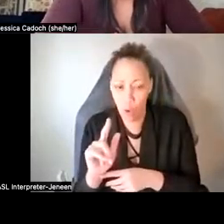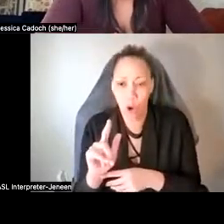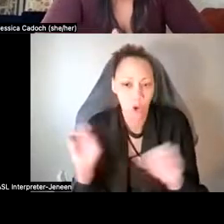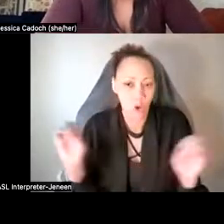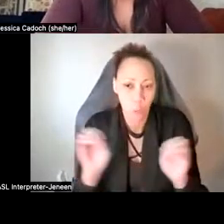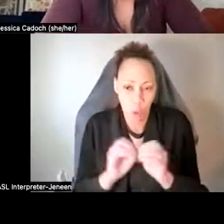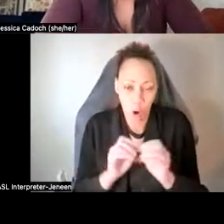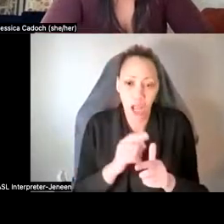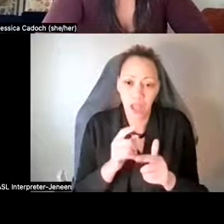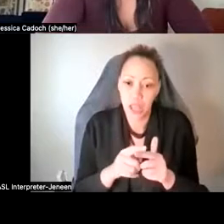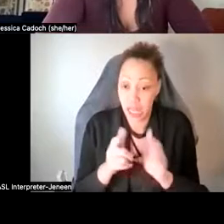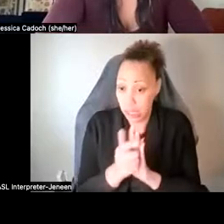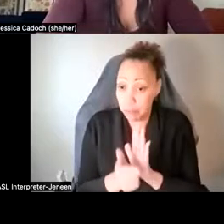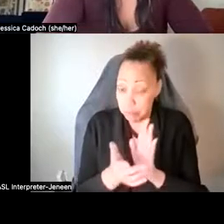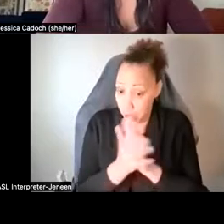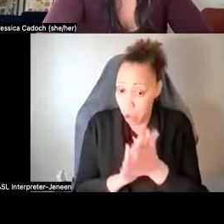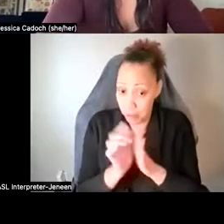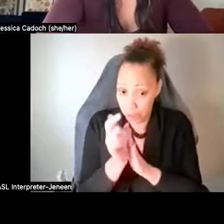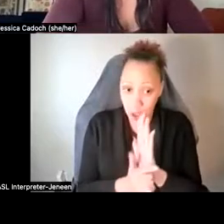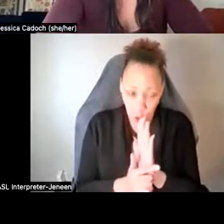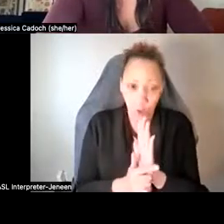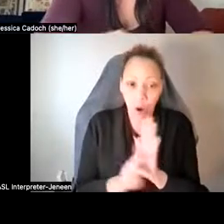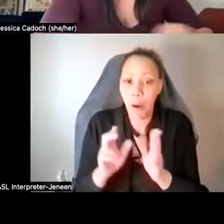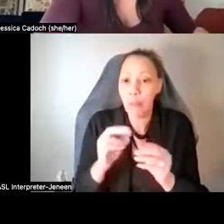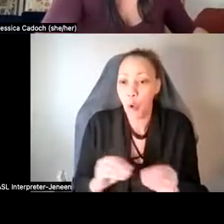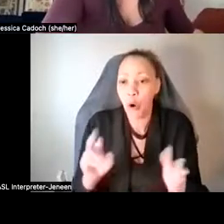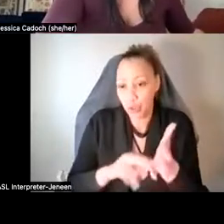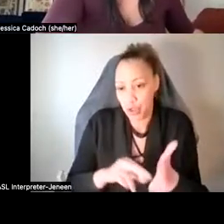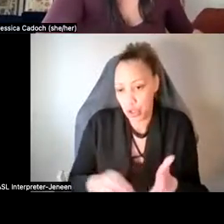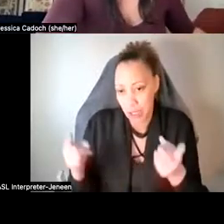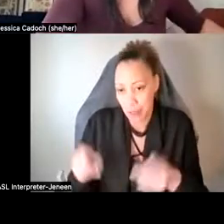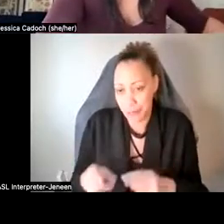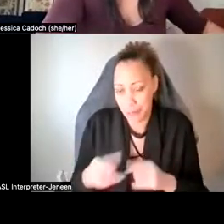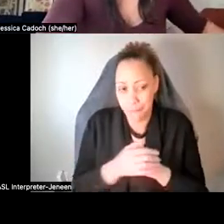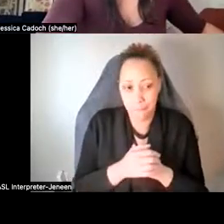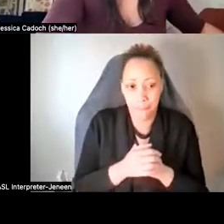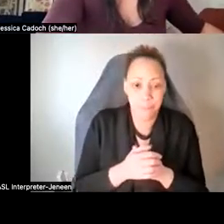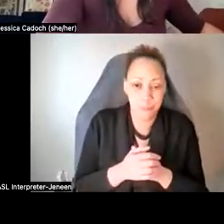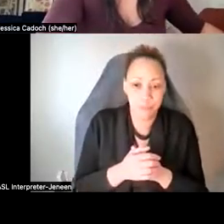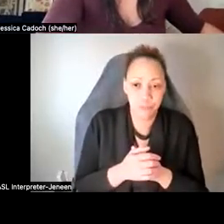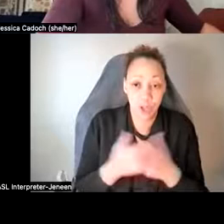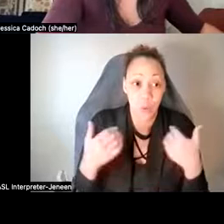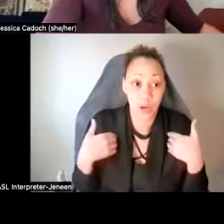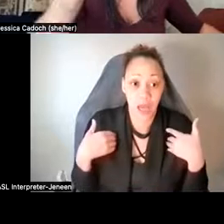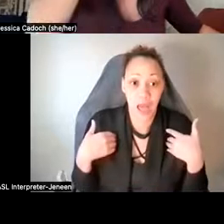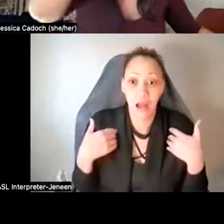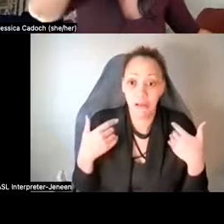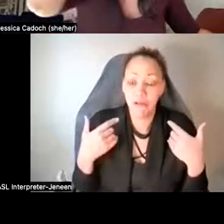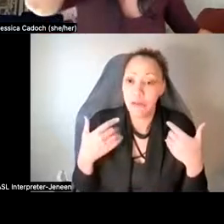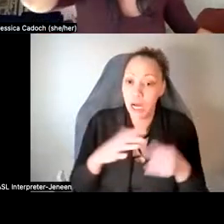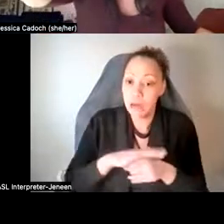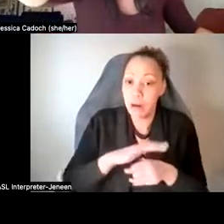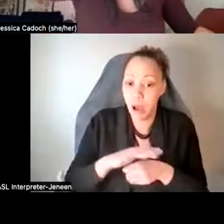to come through. Um, so I wanted to give, uh, a good amount of time for, uh,